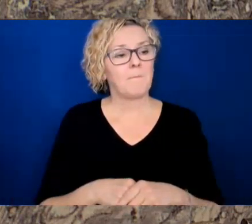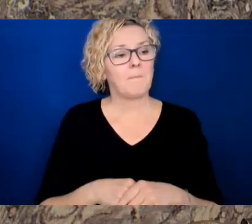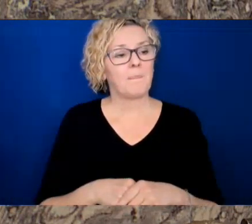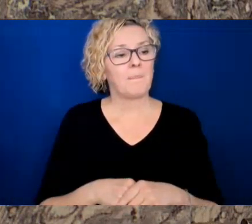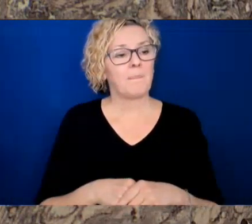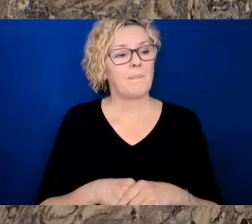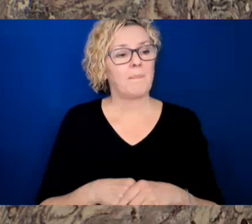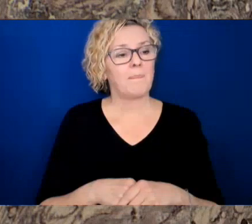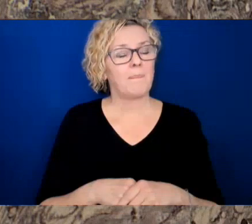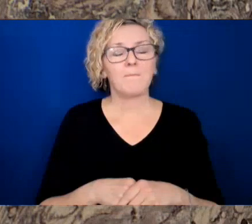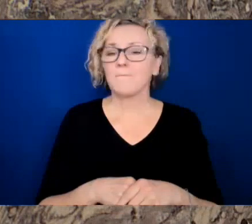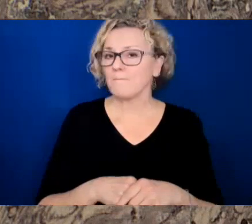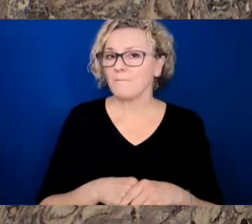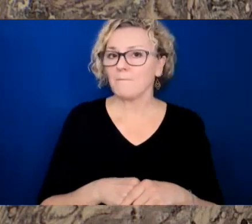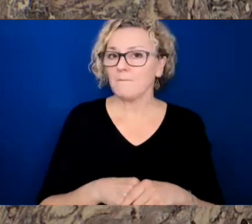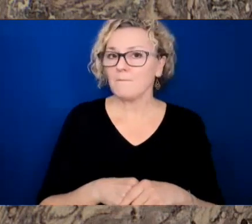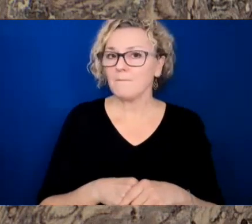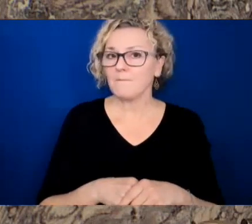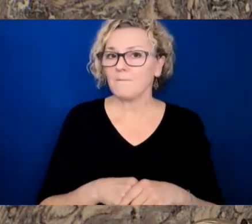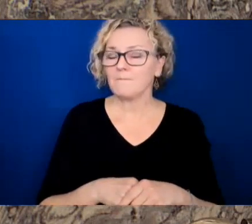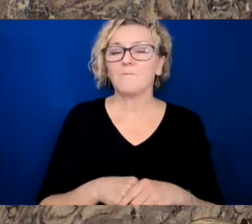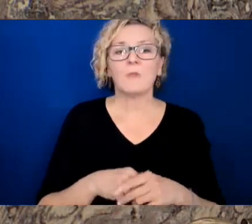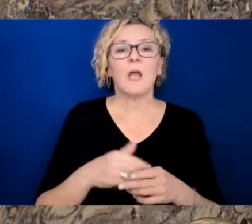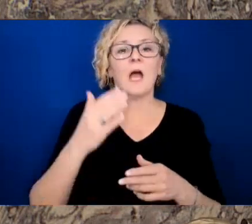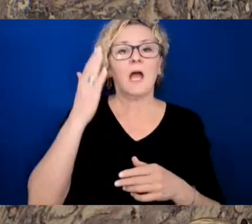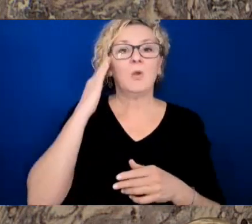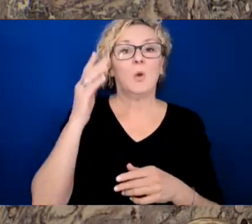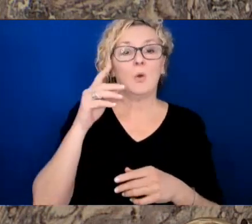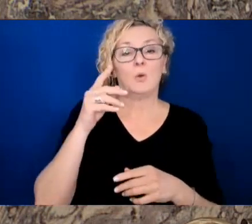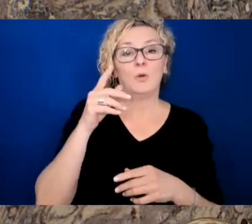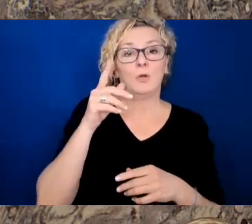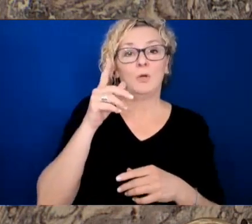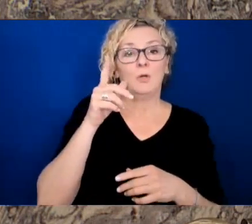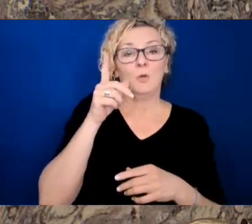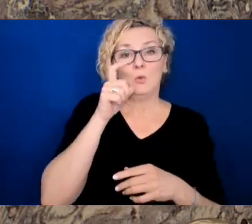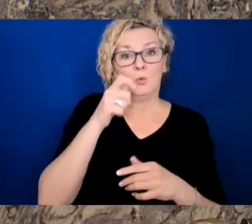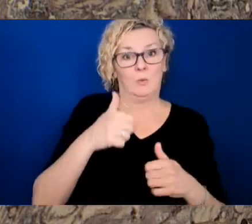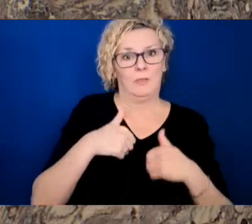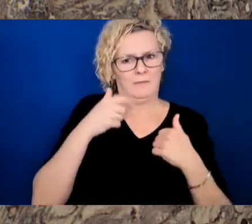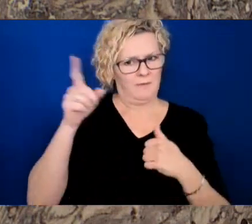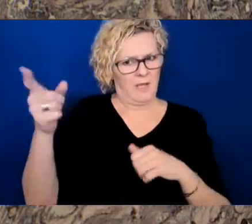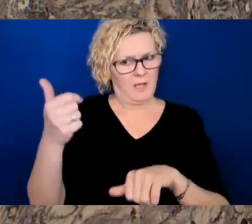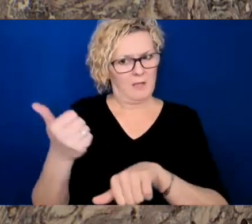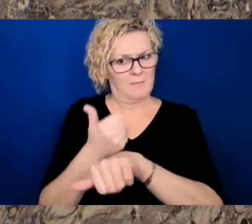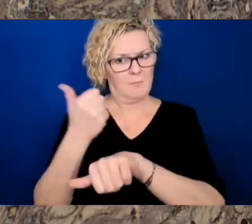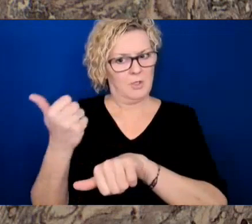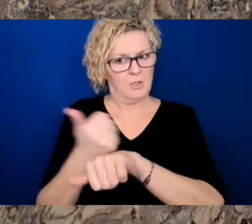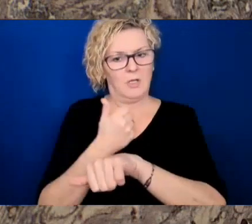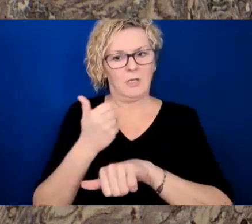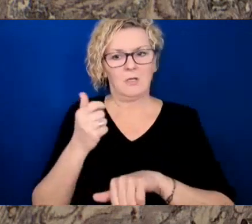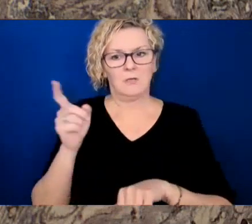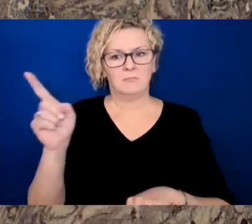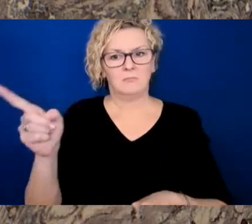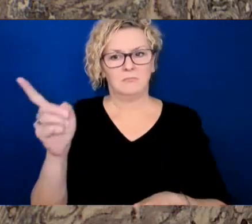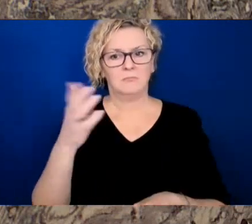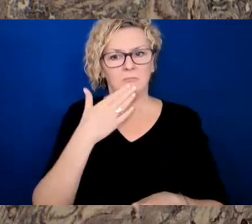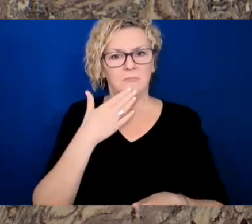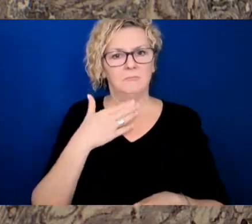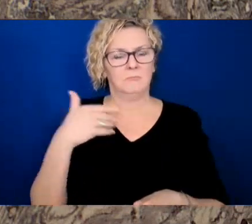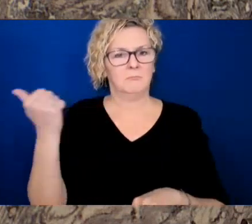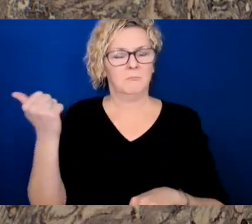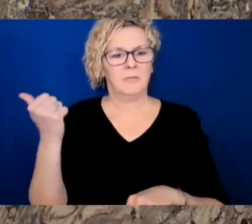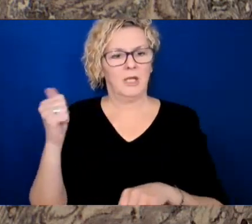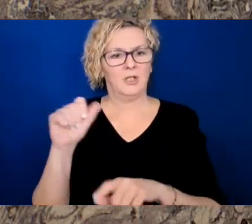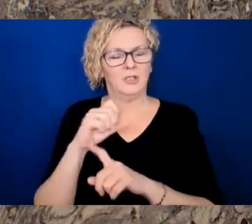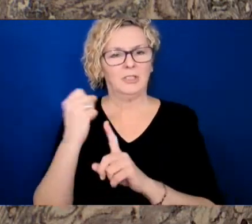in a much better circumstance than we are now. It begs the question, are we truly maximizing daylight,